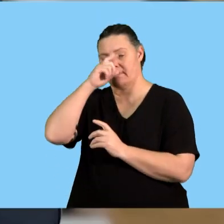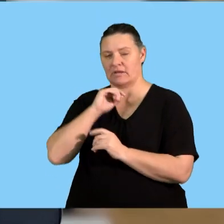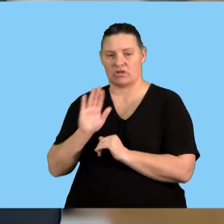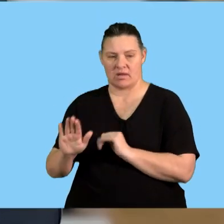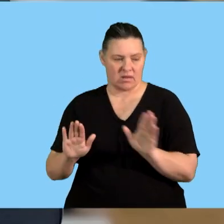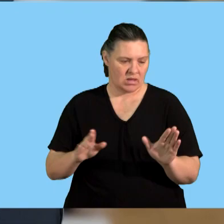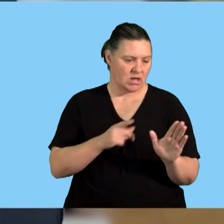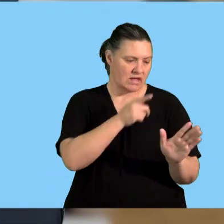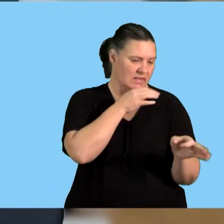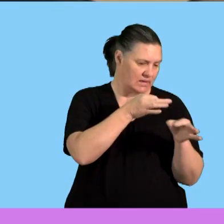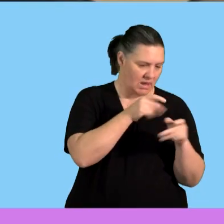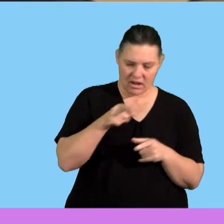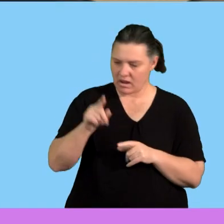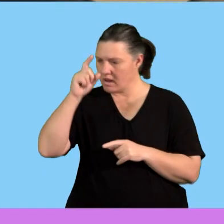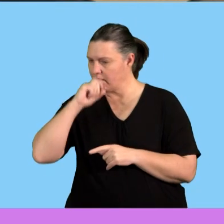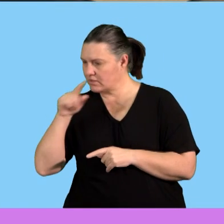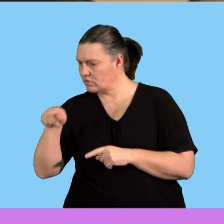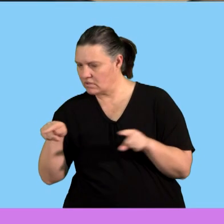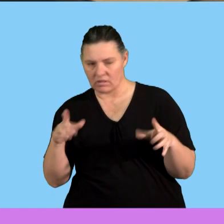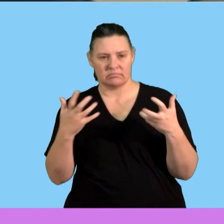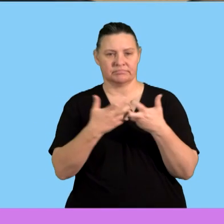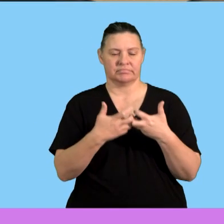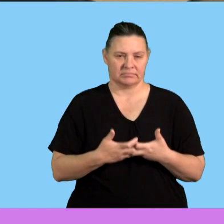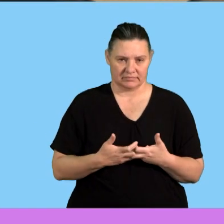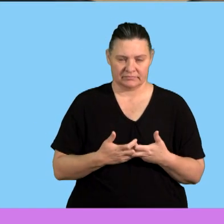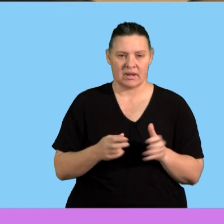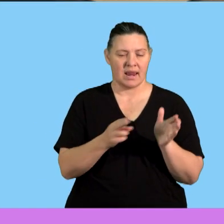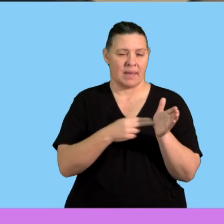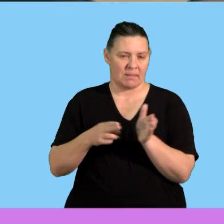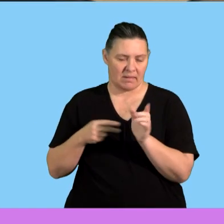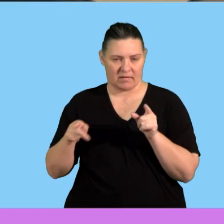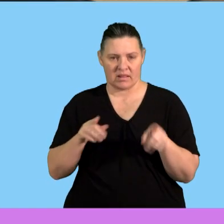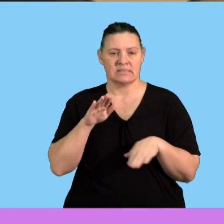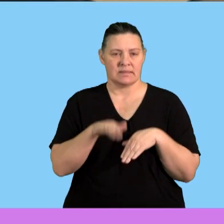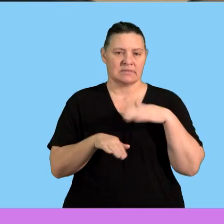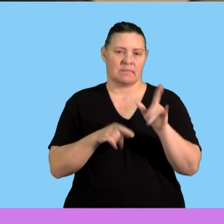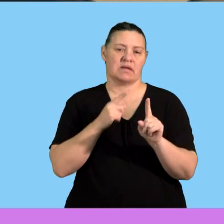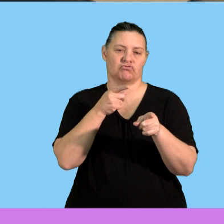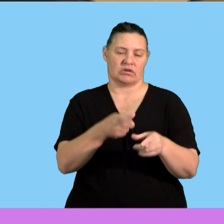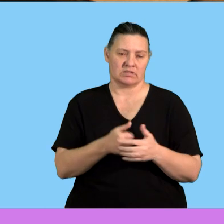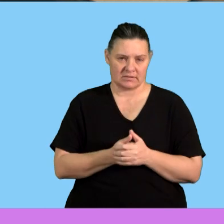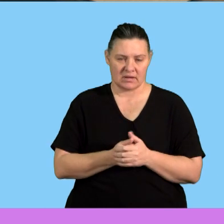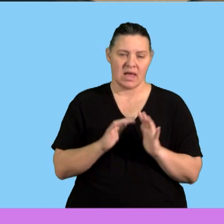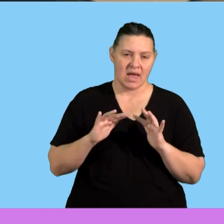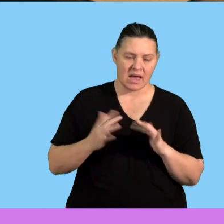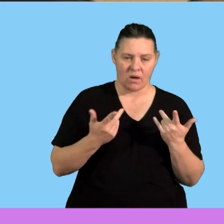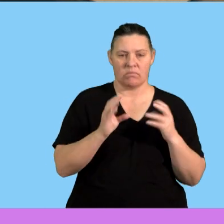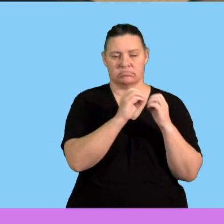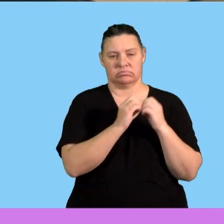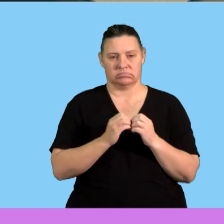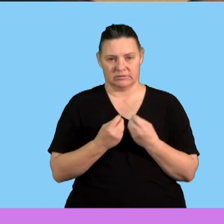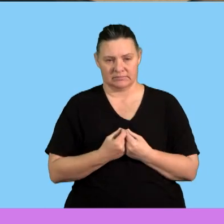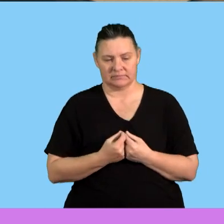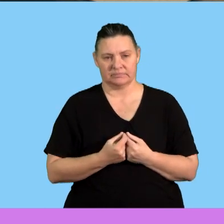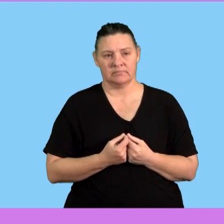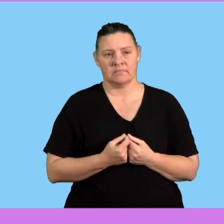diagrams which is labeled annotated images that show step-by-step instructions on how to put